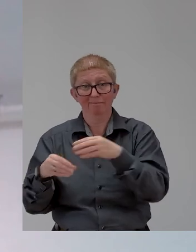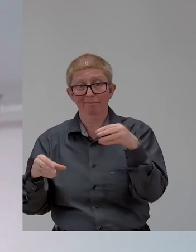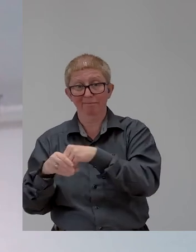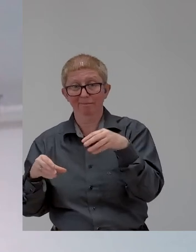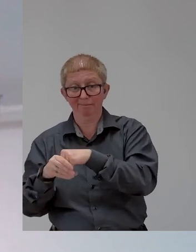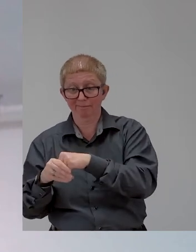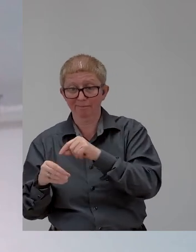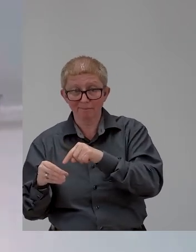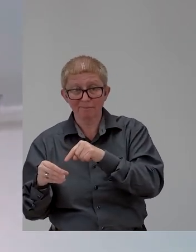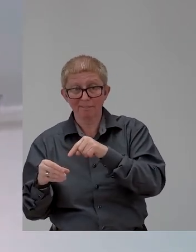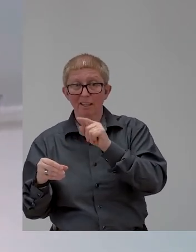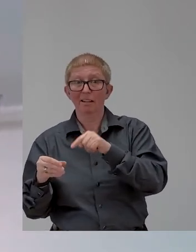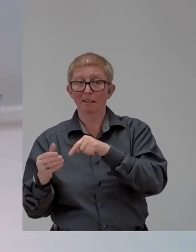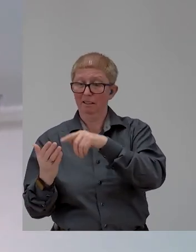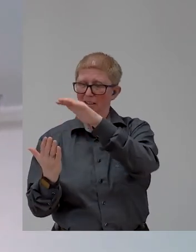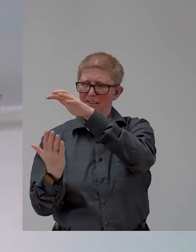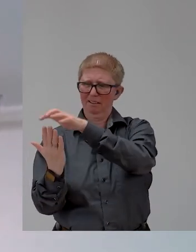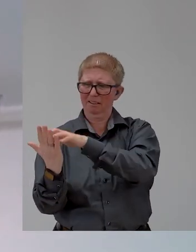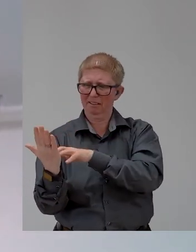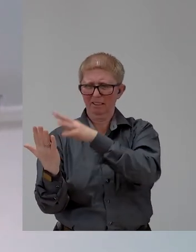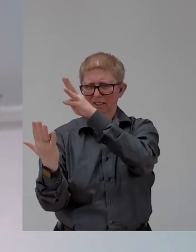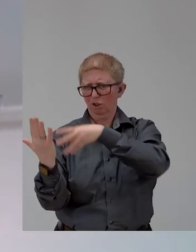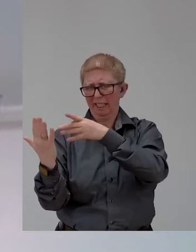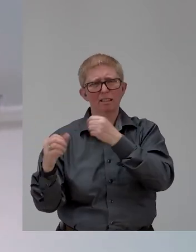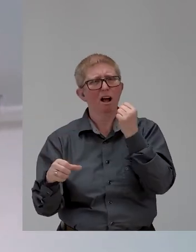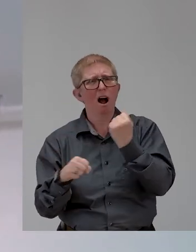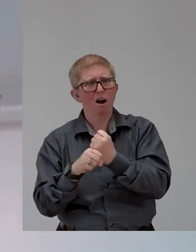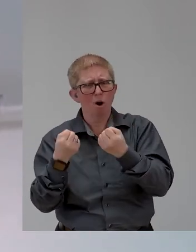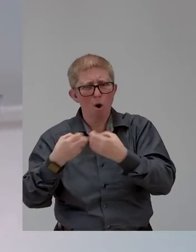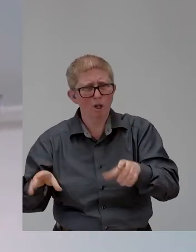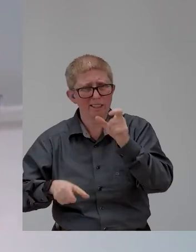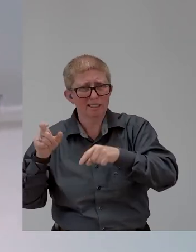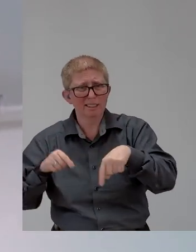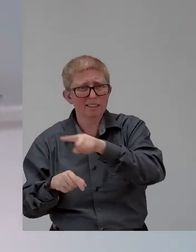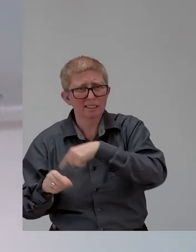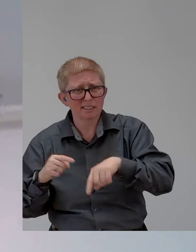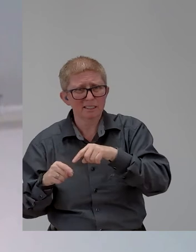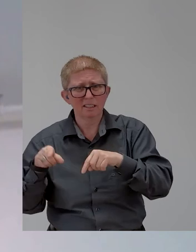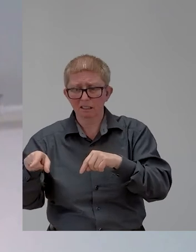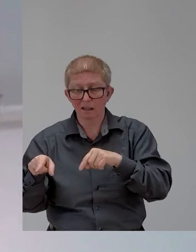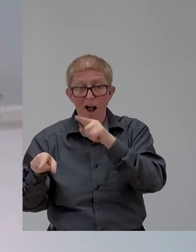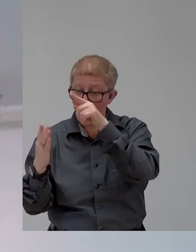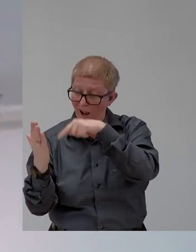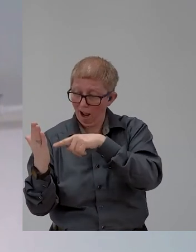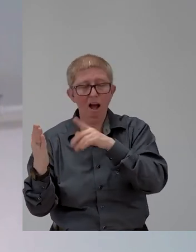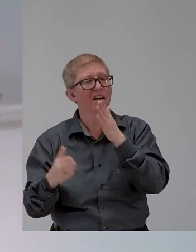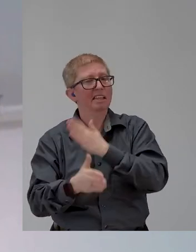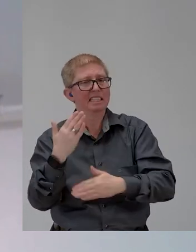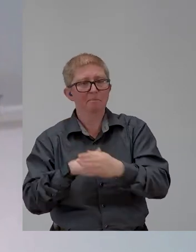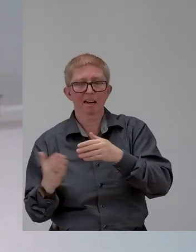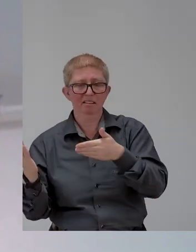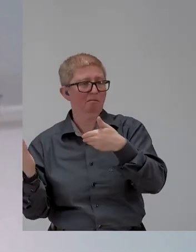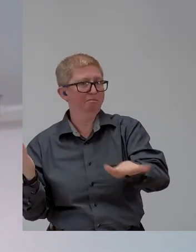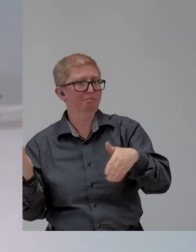also know that looking forward in 20 years, by 2040, there are expected to be 800 million jobs around the